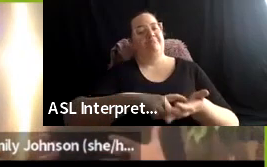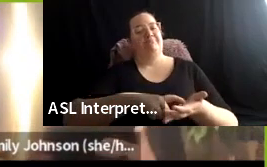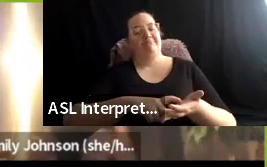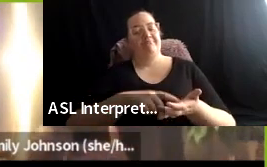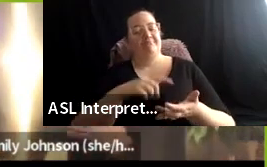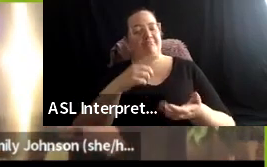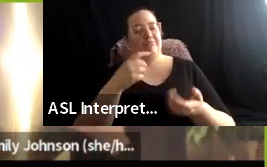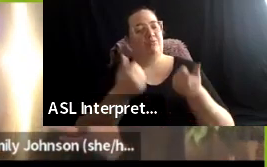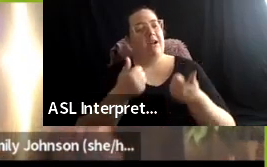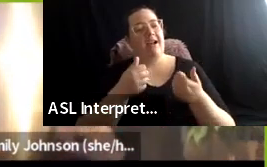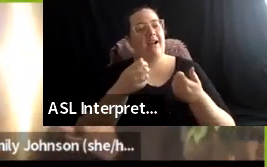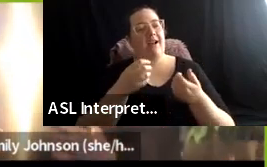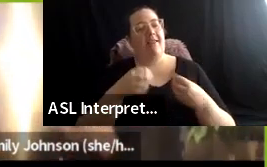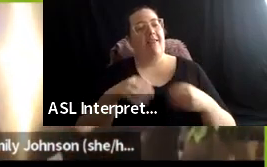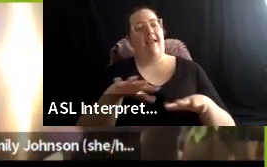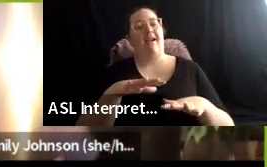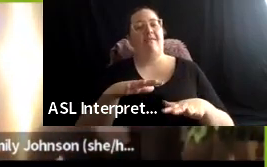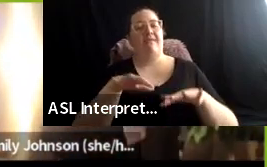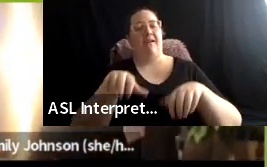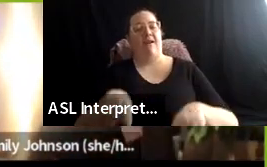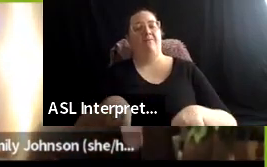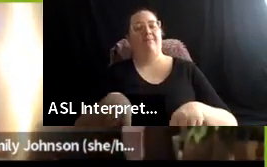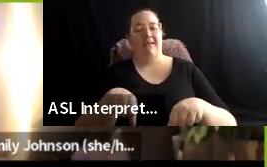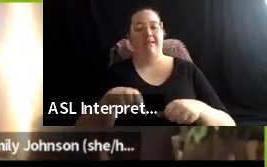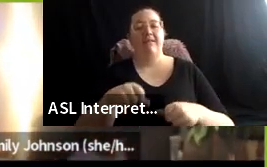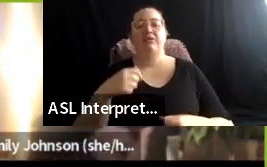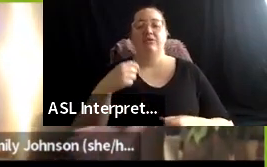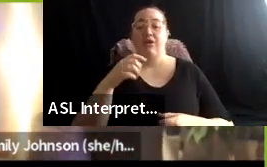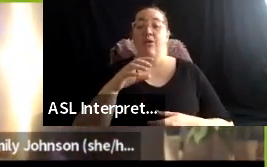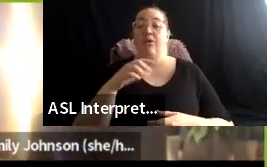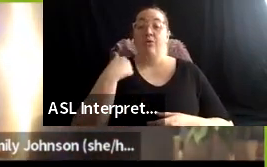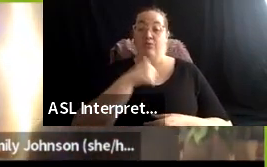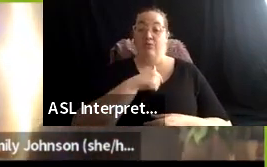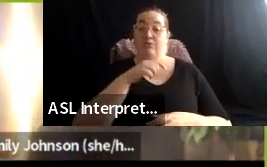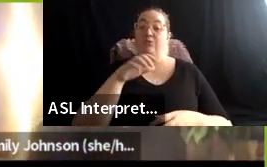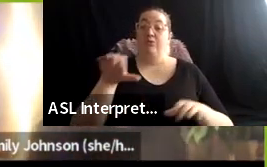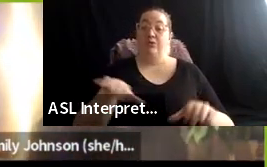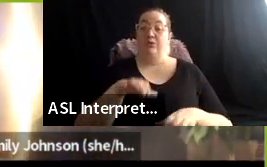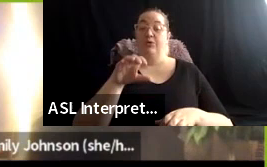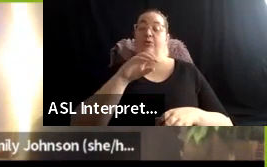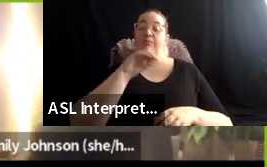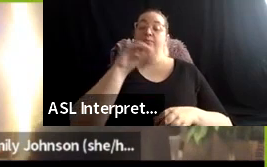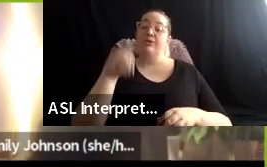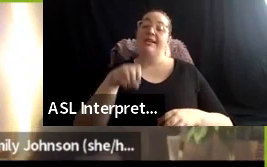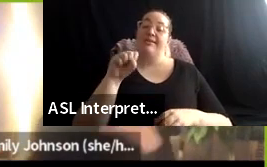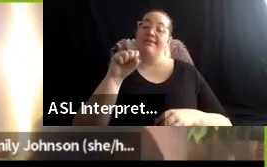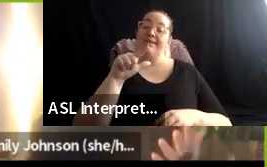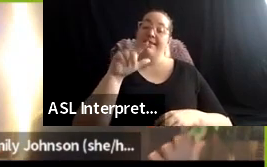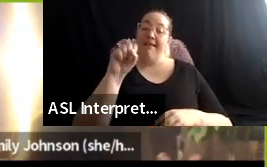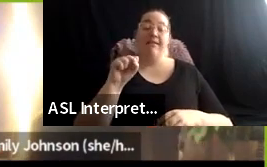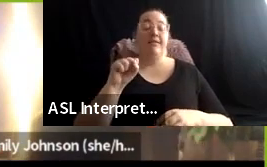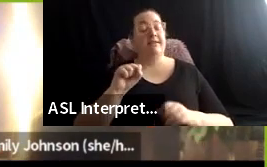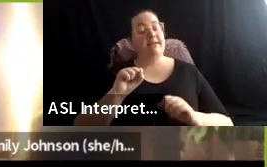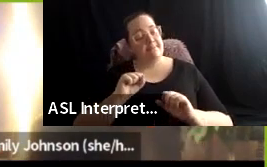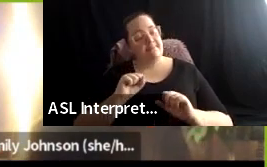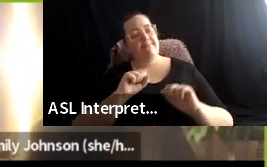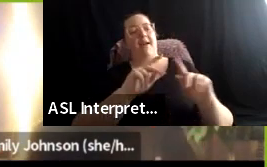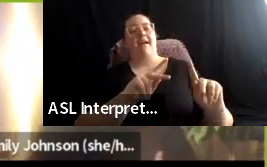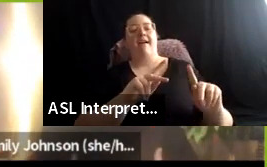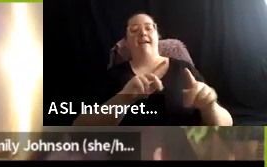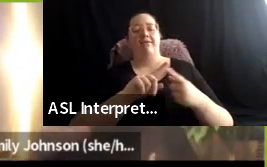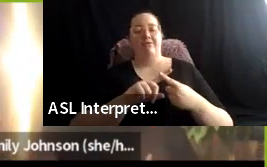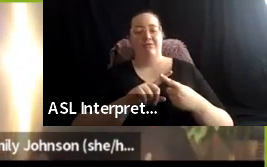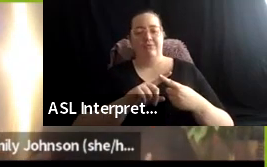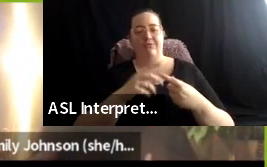whatever we're being paid, an additional 10 percent of that go to, um, local nations or land back efforts, but there are multiple